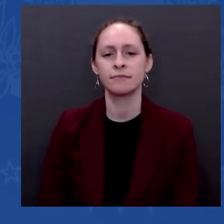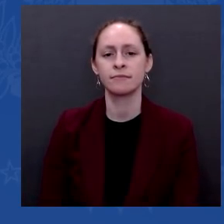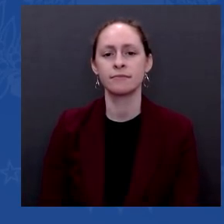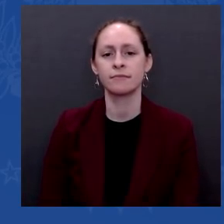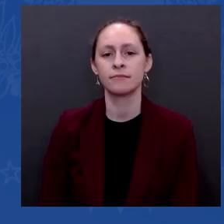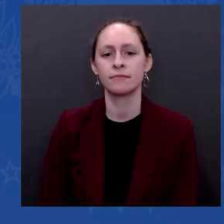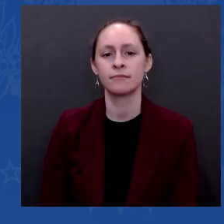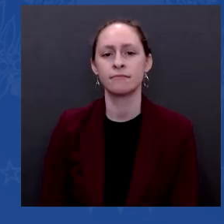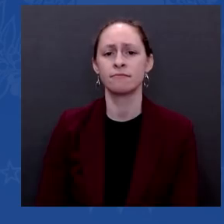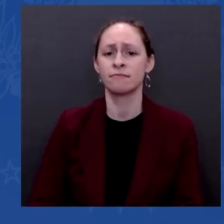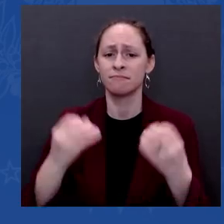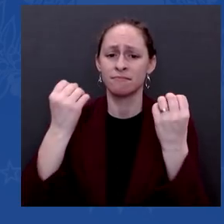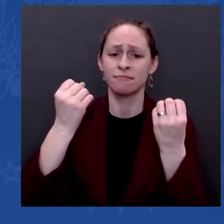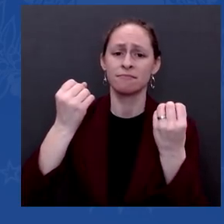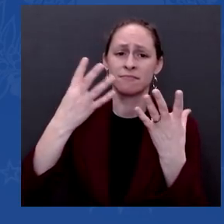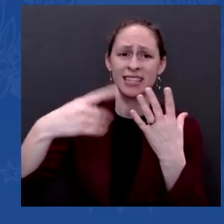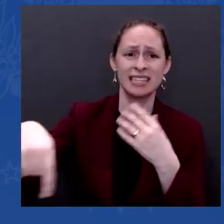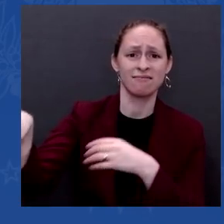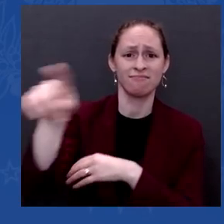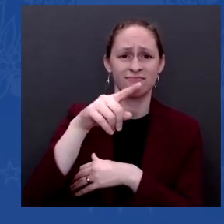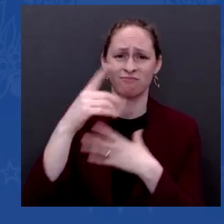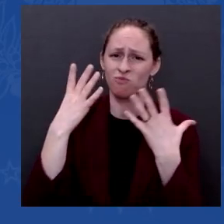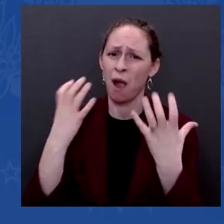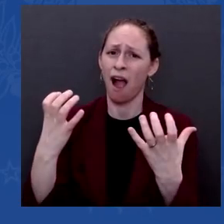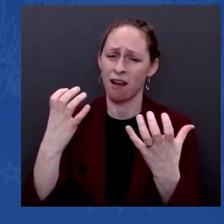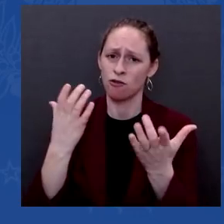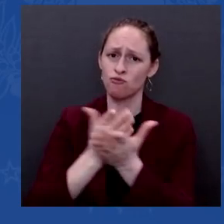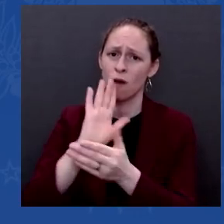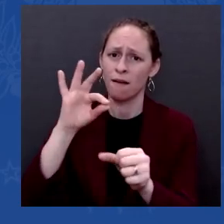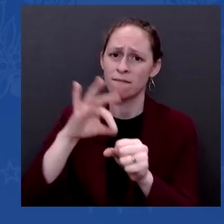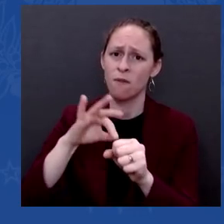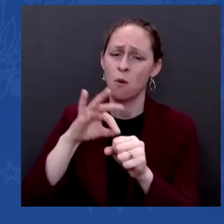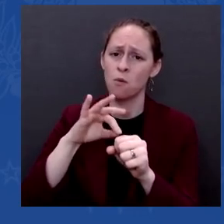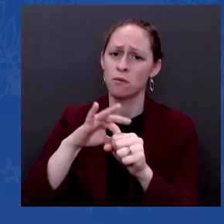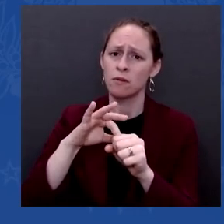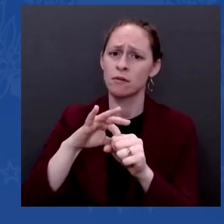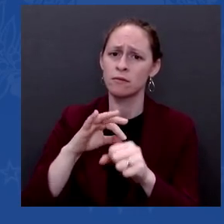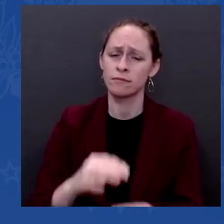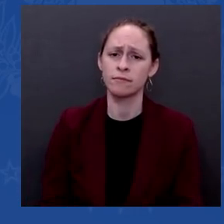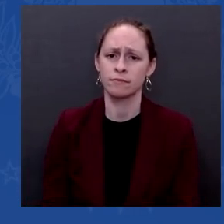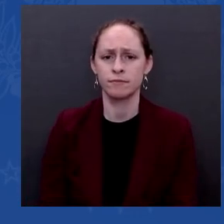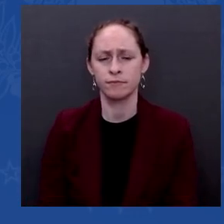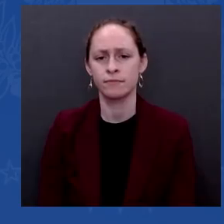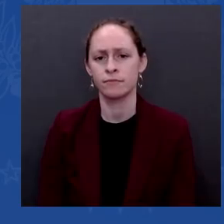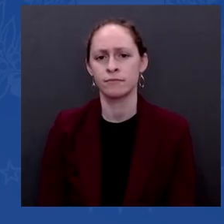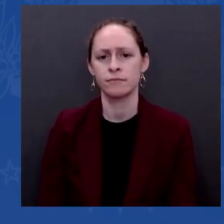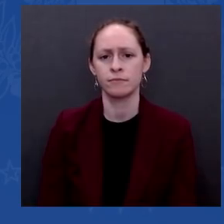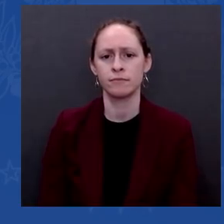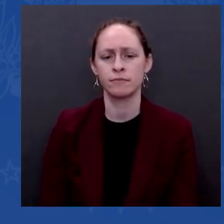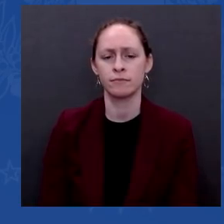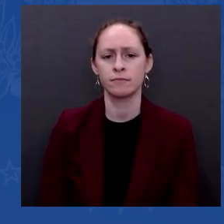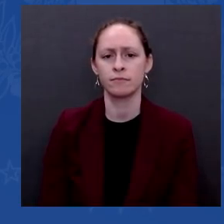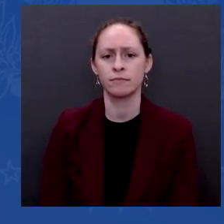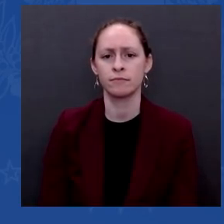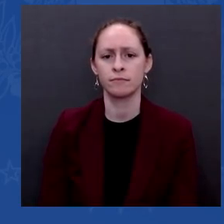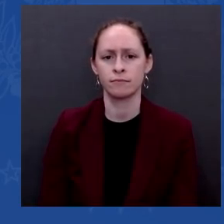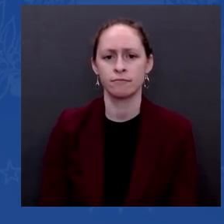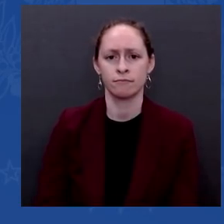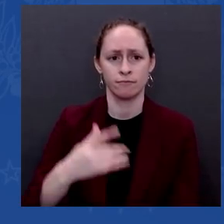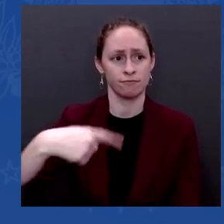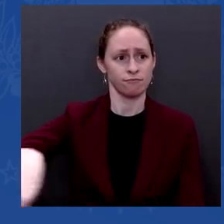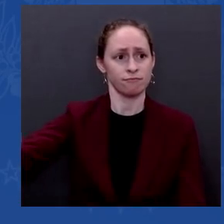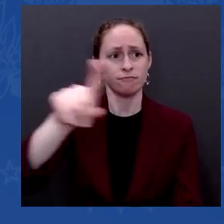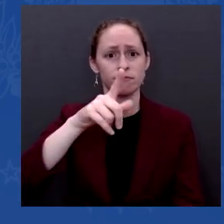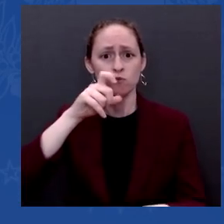determine that they're going to be able to change the outcome of the election. So whether or not we can actually get an election — and, by the way, I haven't given up. We